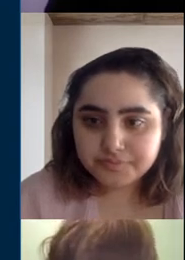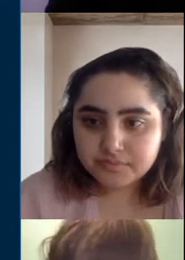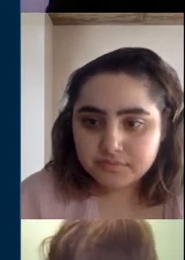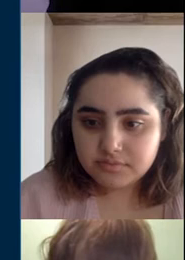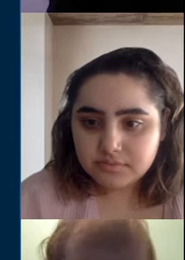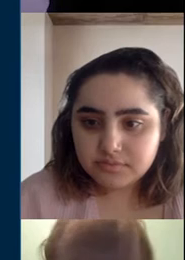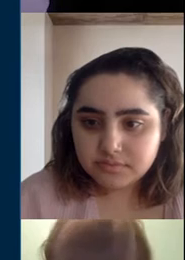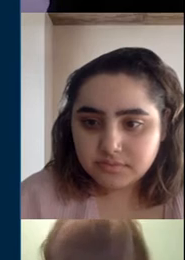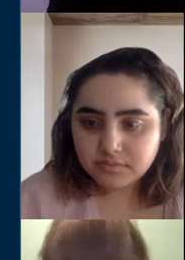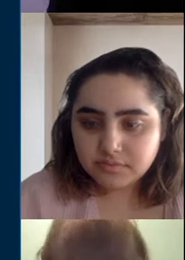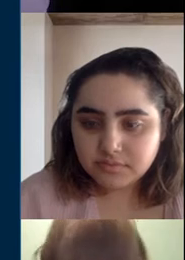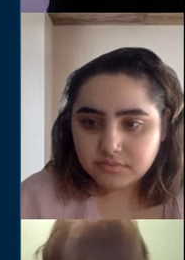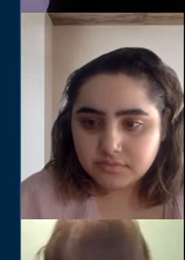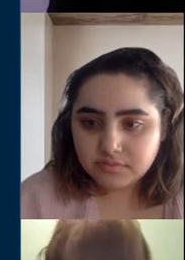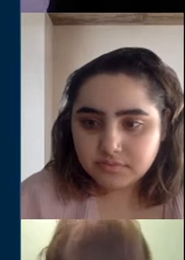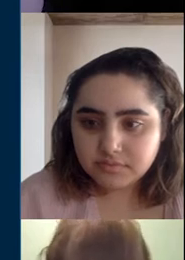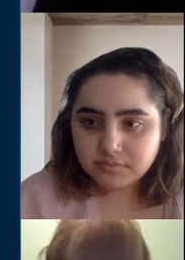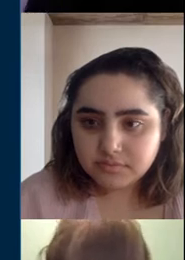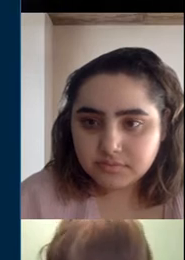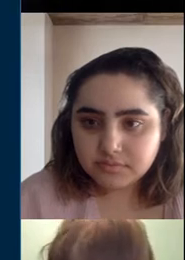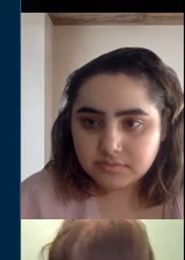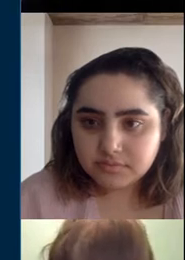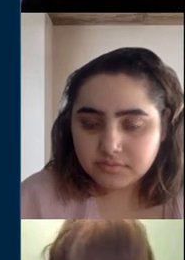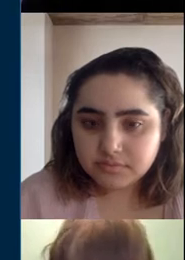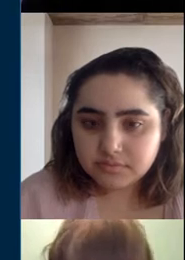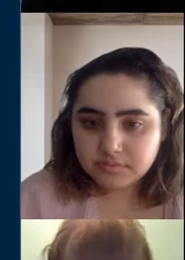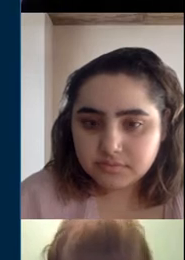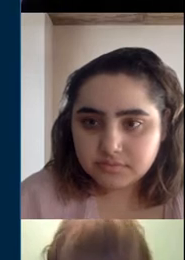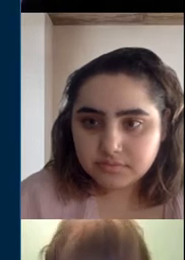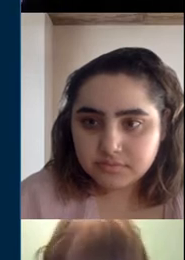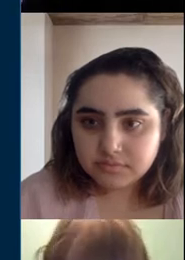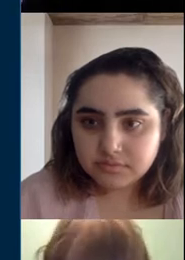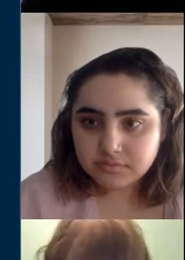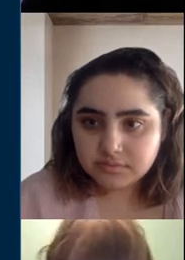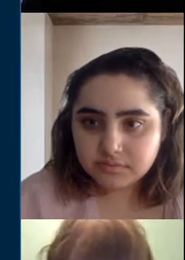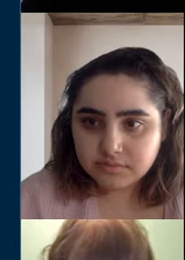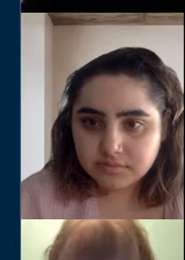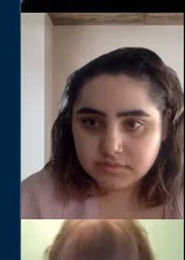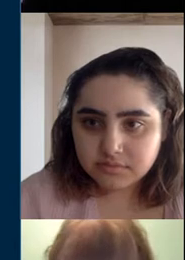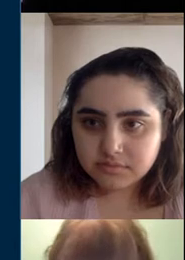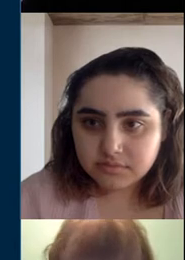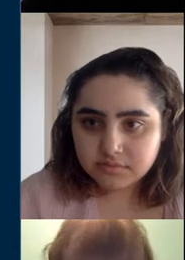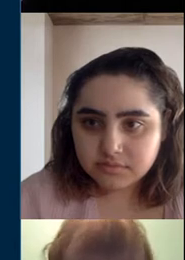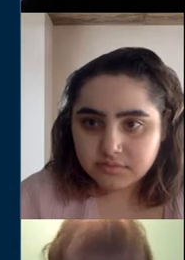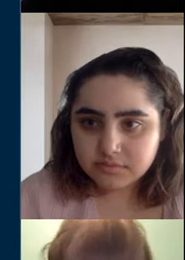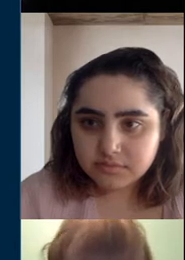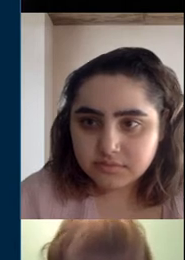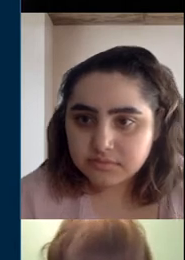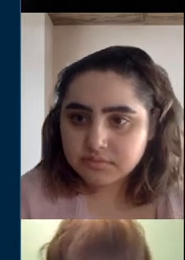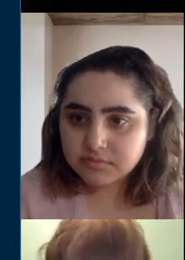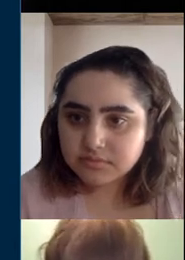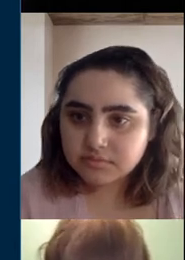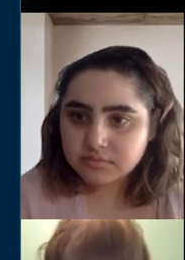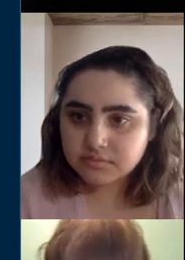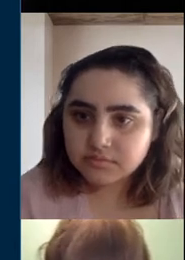speaking up and making contributions. What do we think, Libby? We've got how many people? We've got 50 people in the